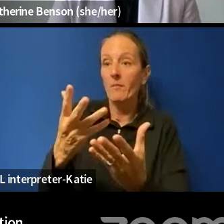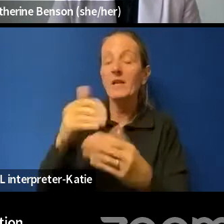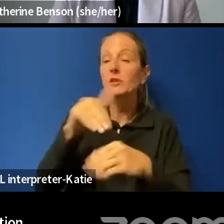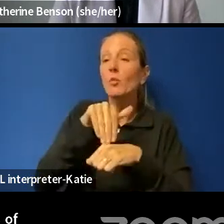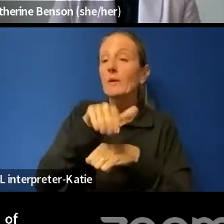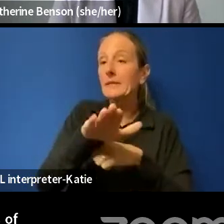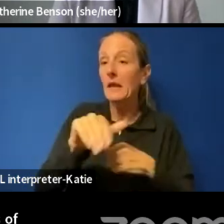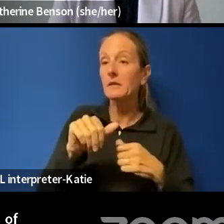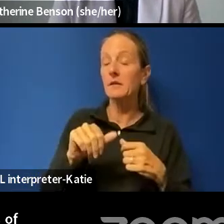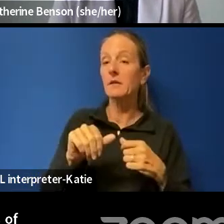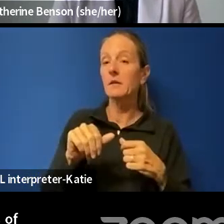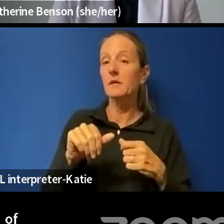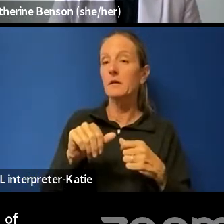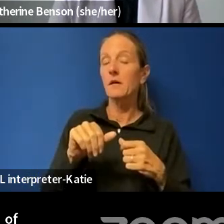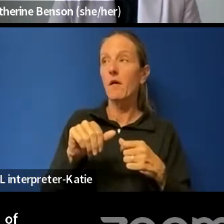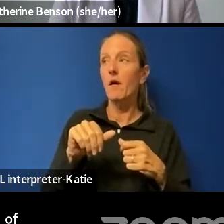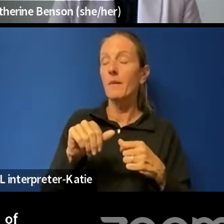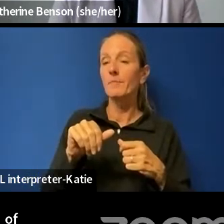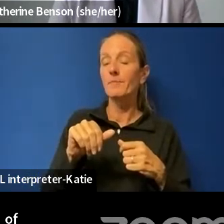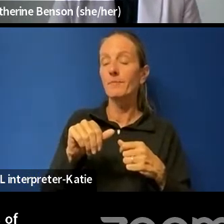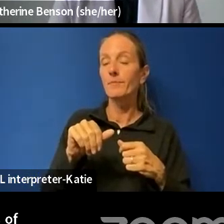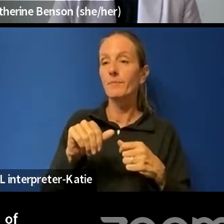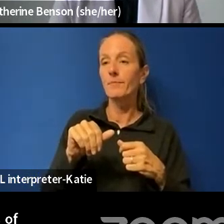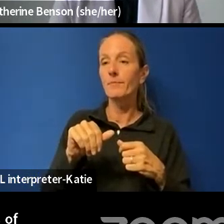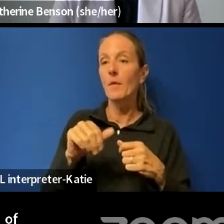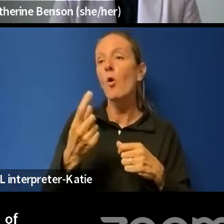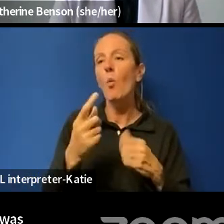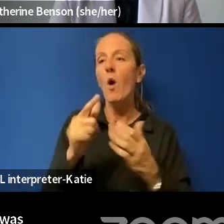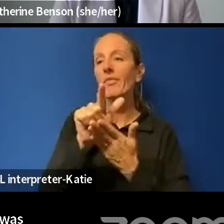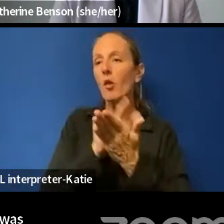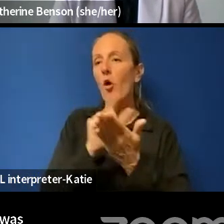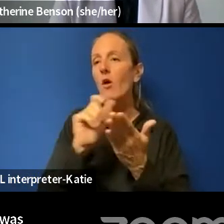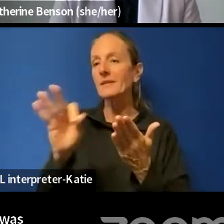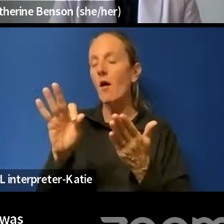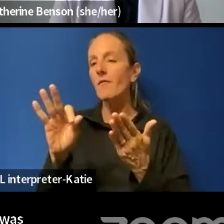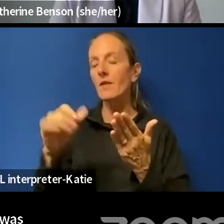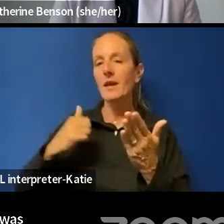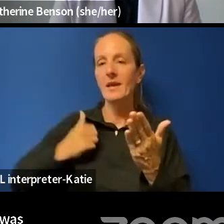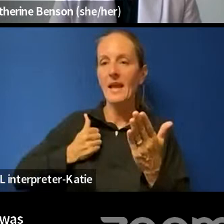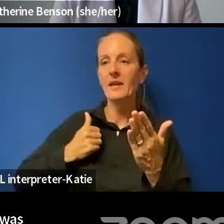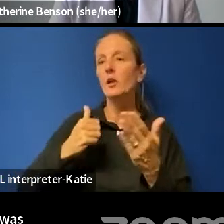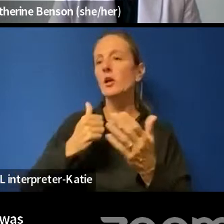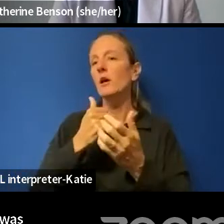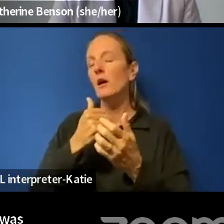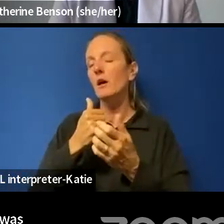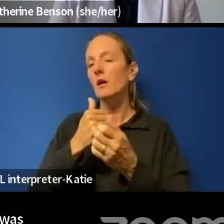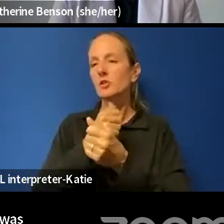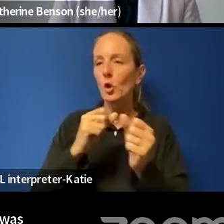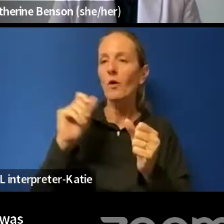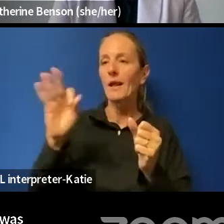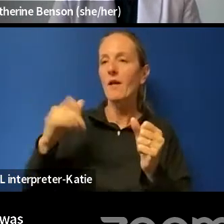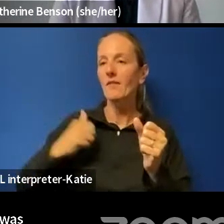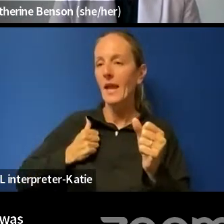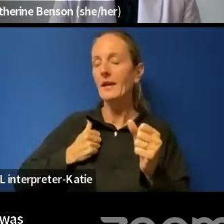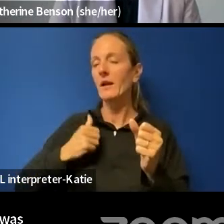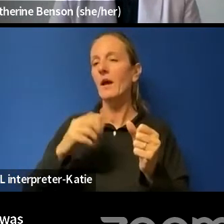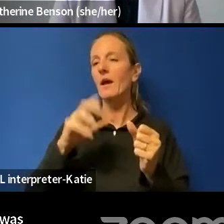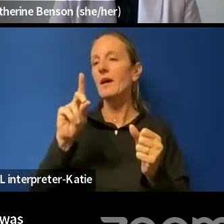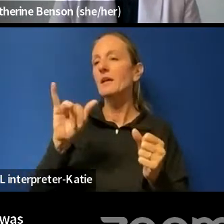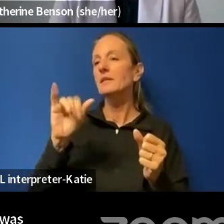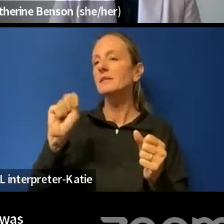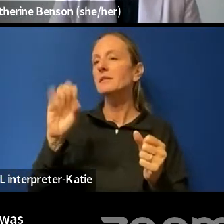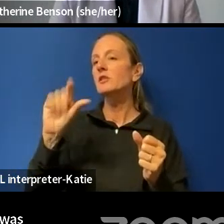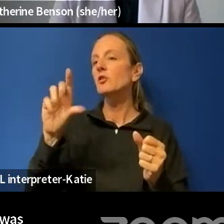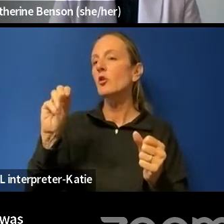under one of the laws of Canada, one of our Security of Canada Information Disclosure Act. It was being